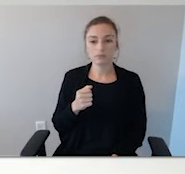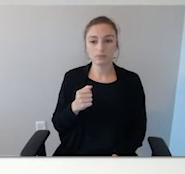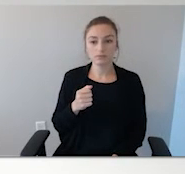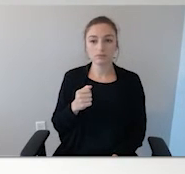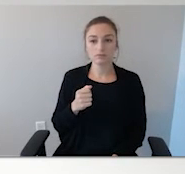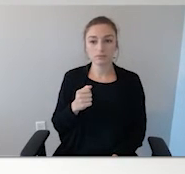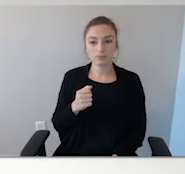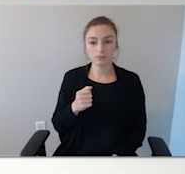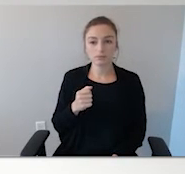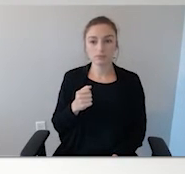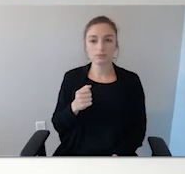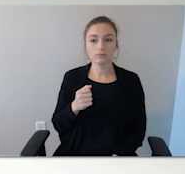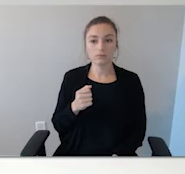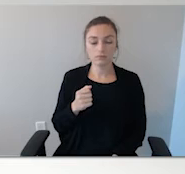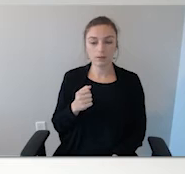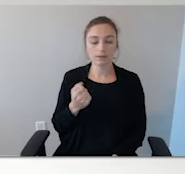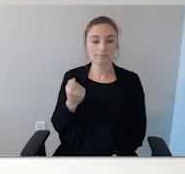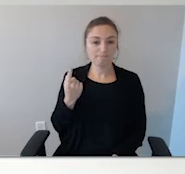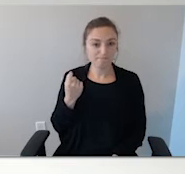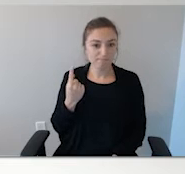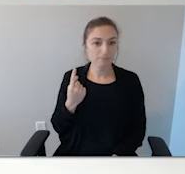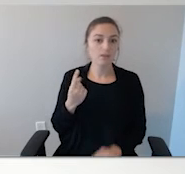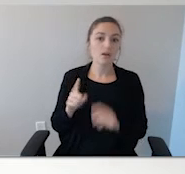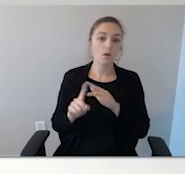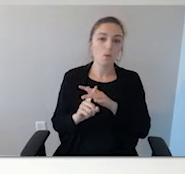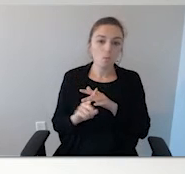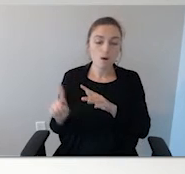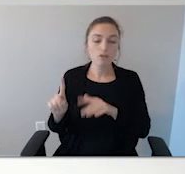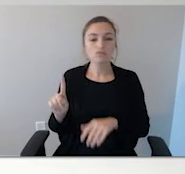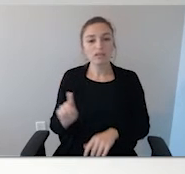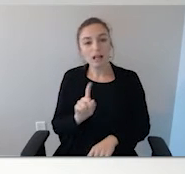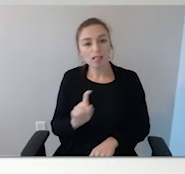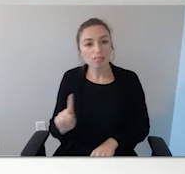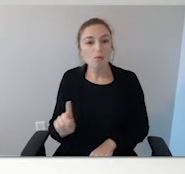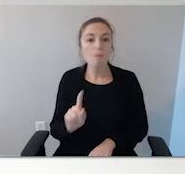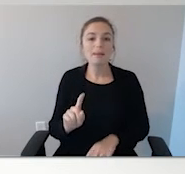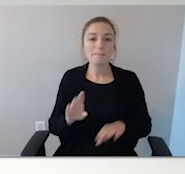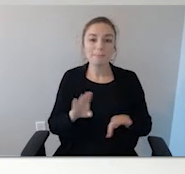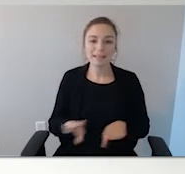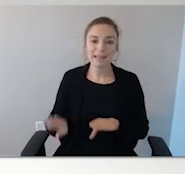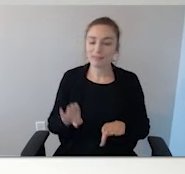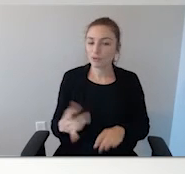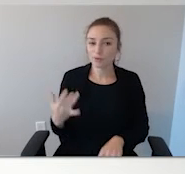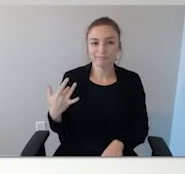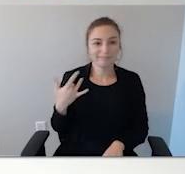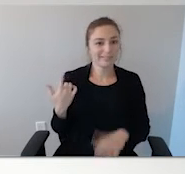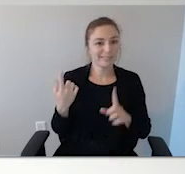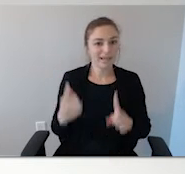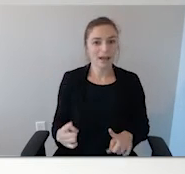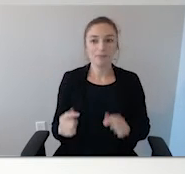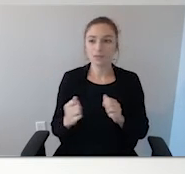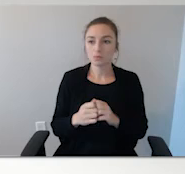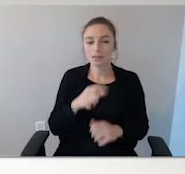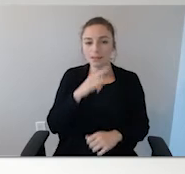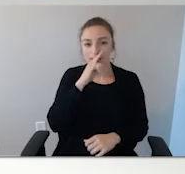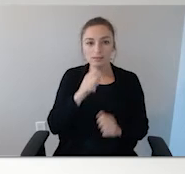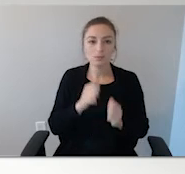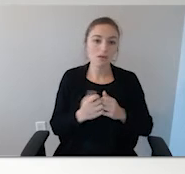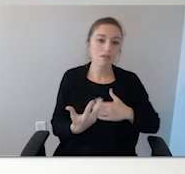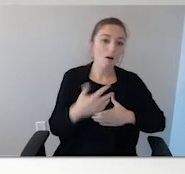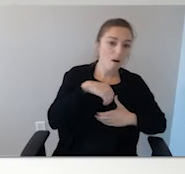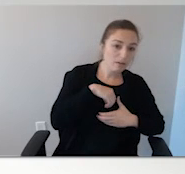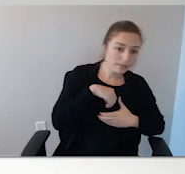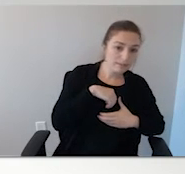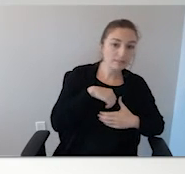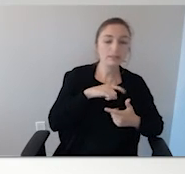Wandering and elopement behavior is pretty prominent in kids with autism or young adults with autism, as well as